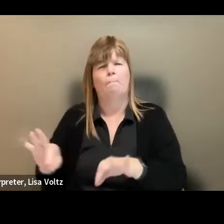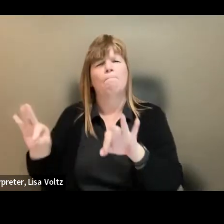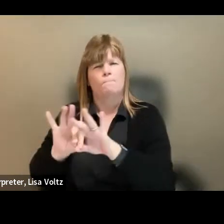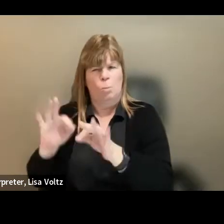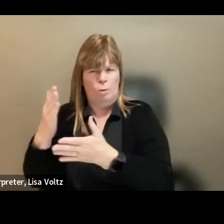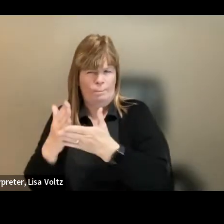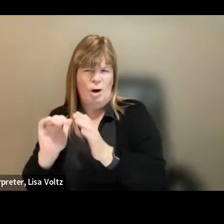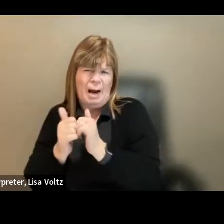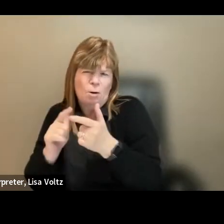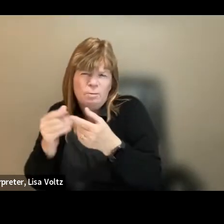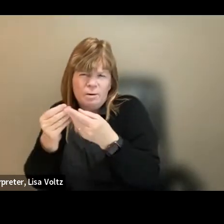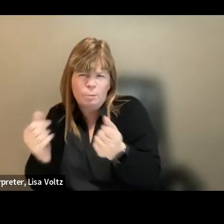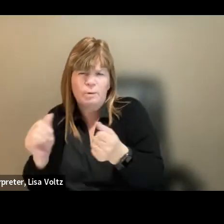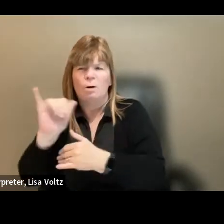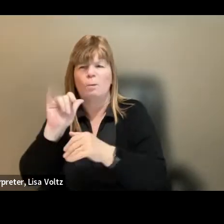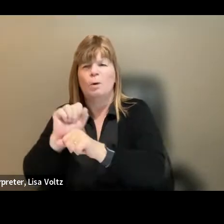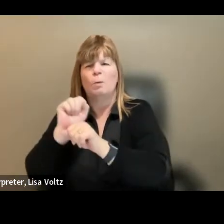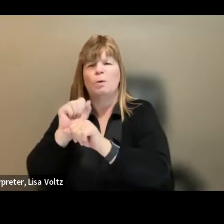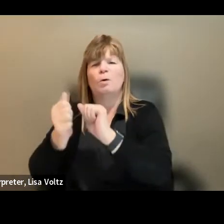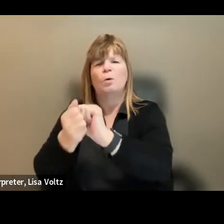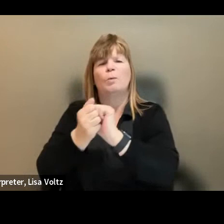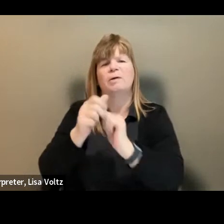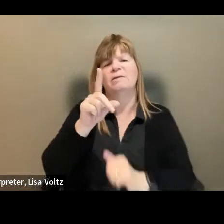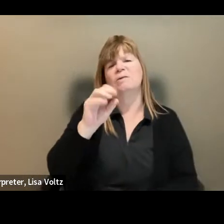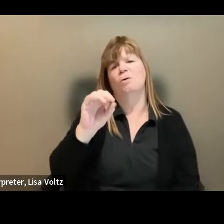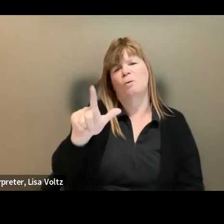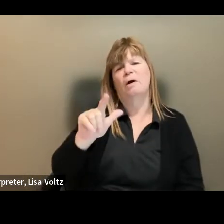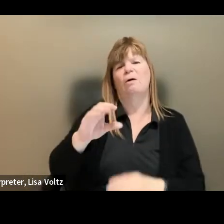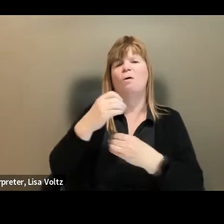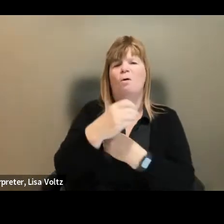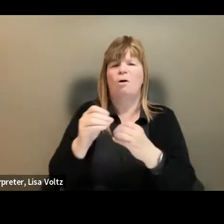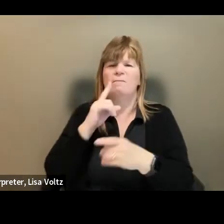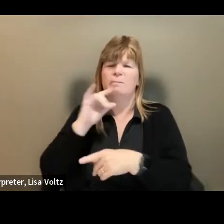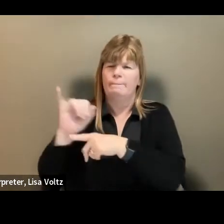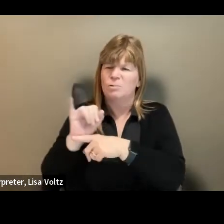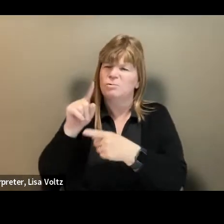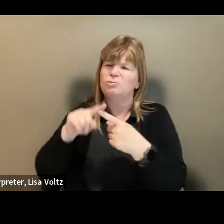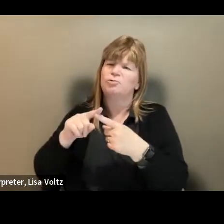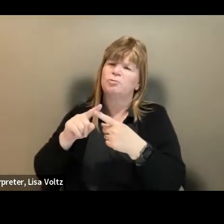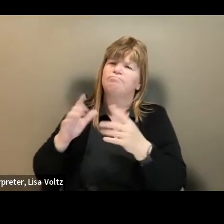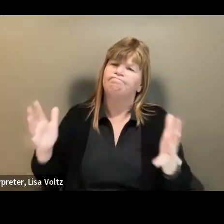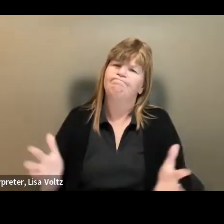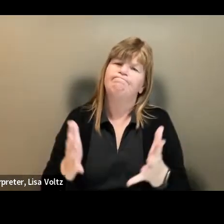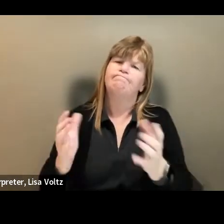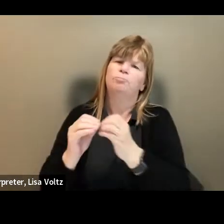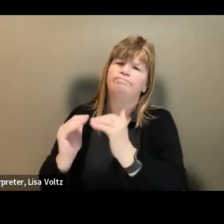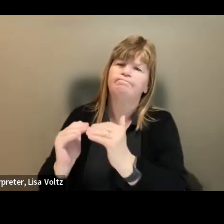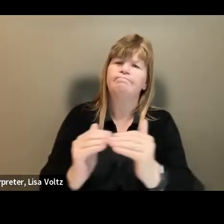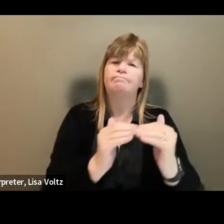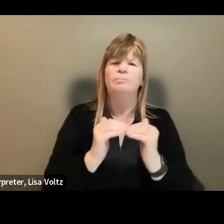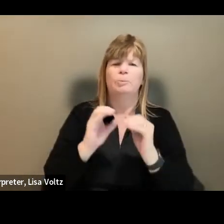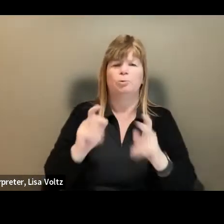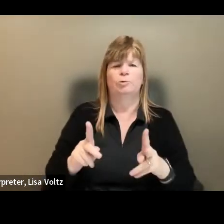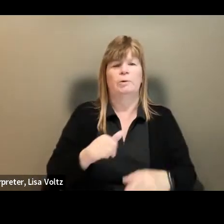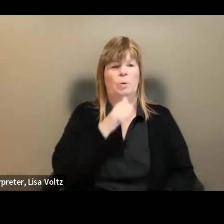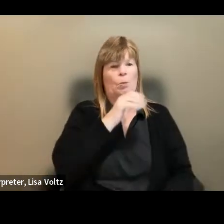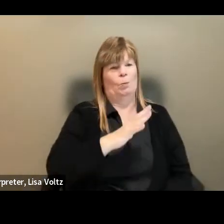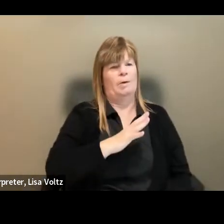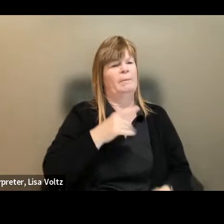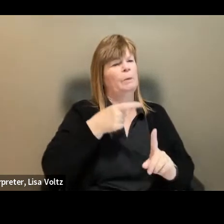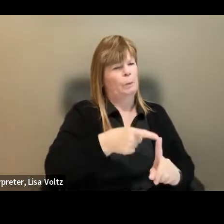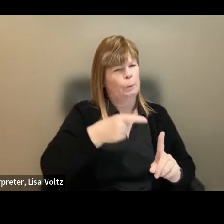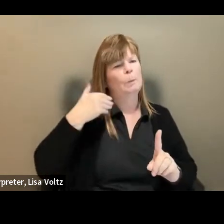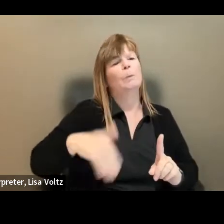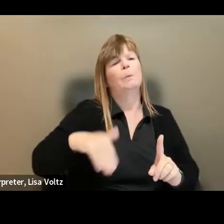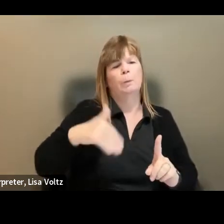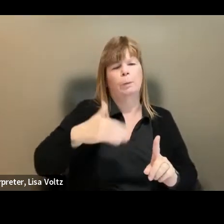also collaborating with DOL's Office of Apprenticeship to promote equal opportunity. Women have been particularly hard hit